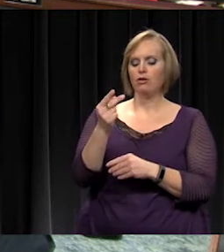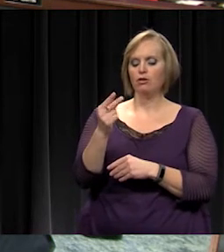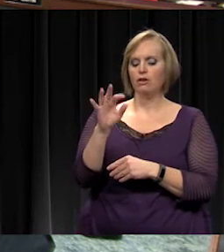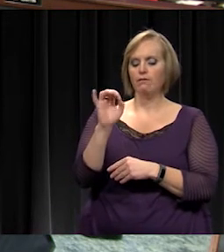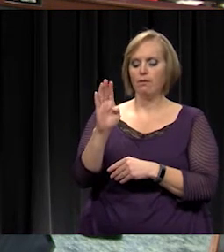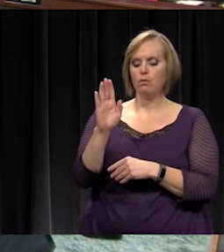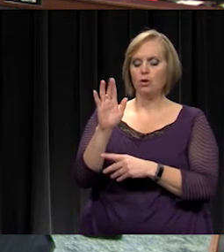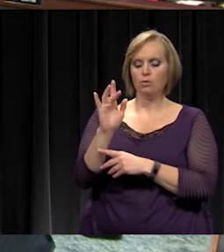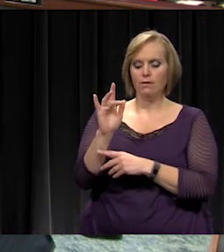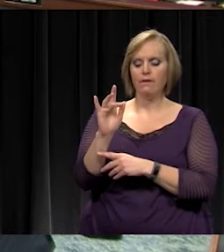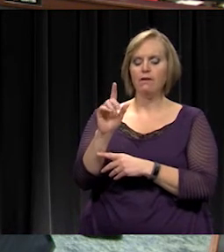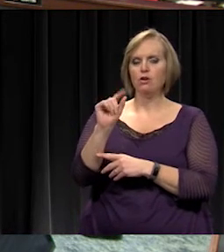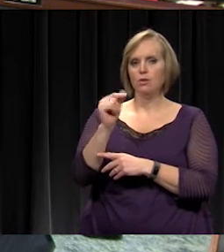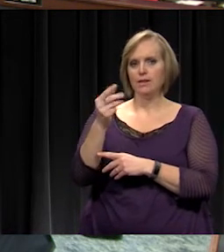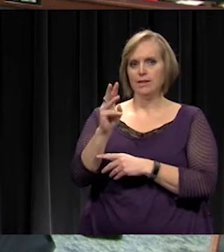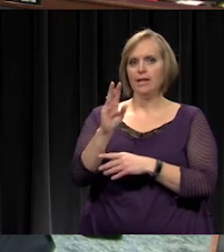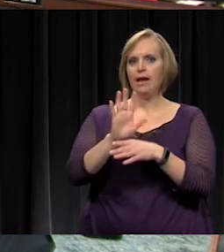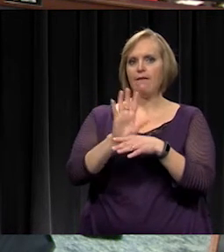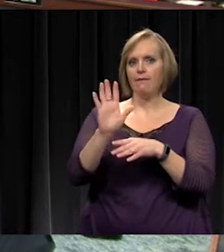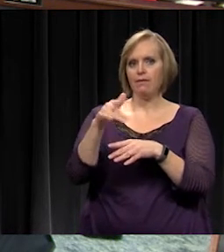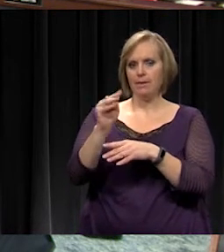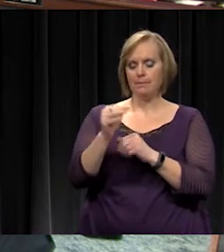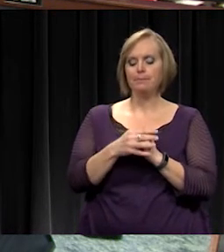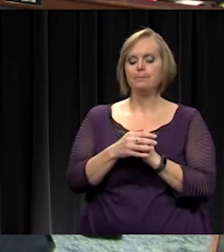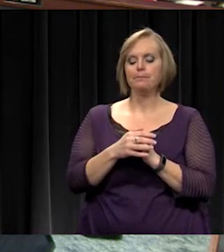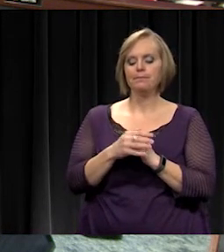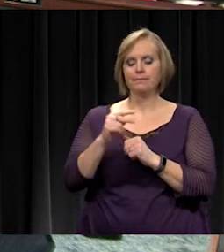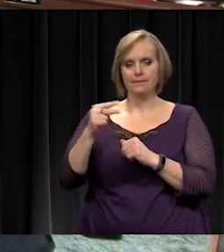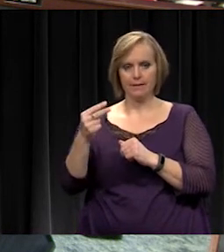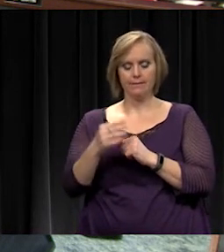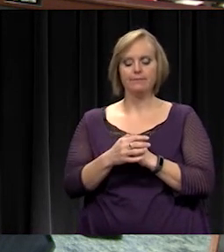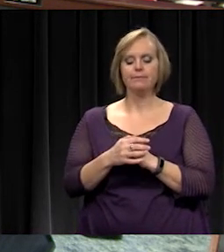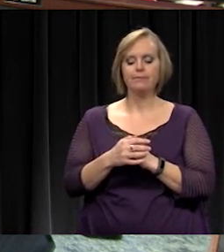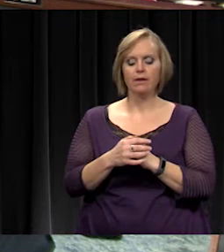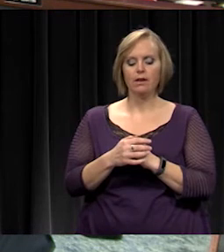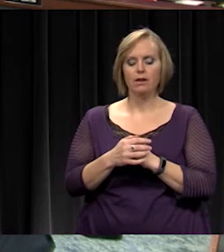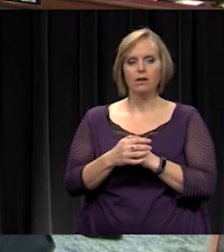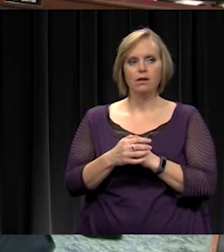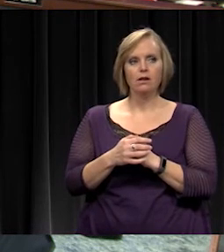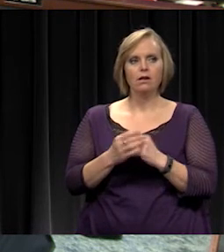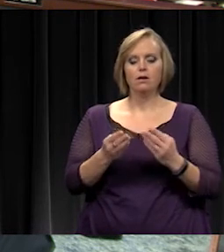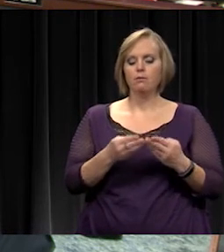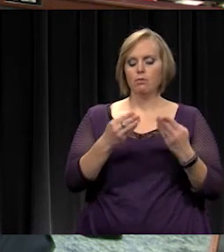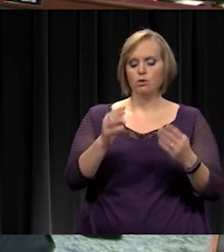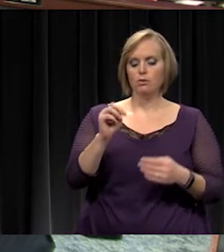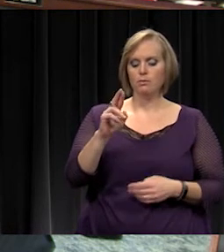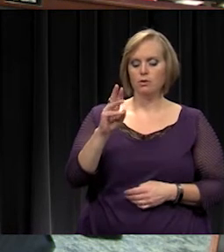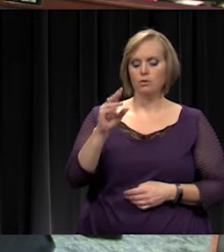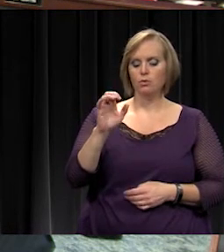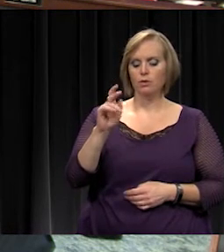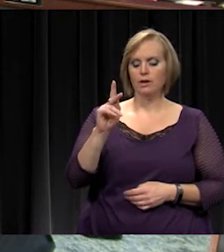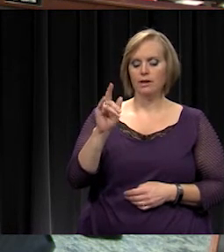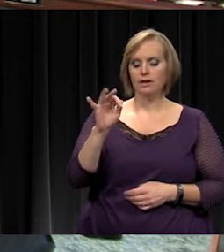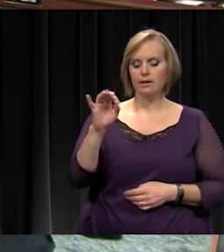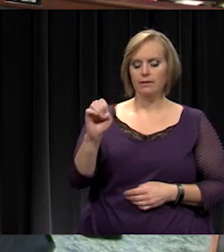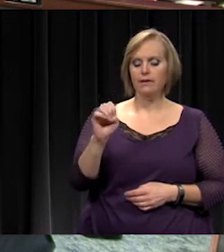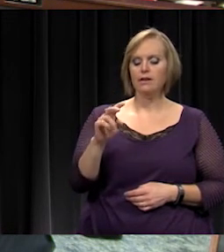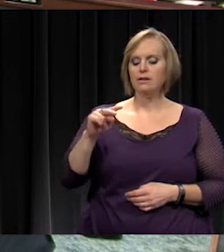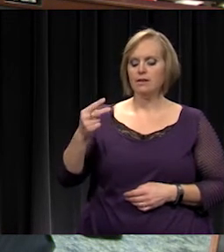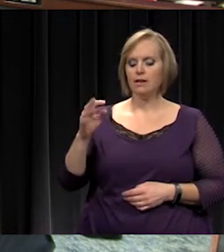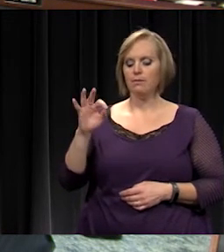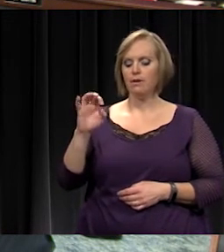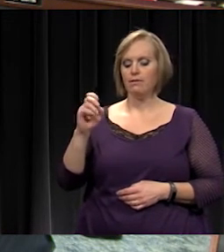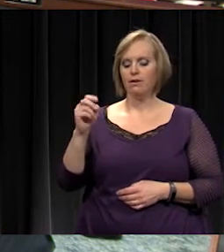25th, 2016 at 5 p.m. Second. I have motion by Mr. Whitcliffe and a second by Ms. Felter.